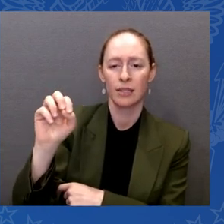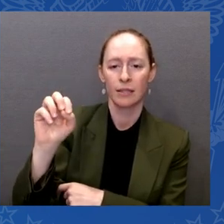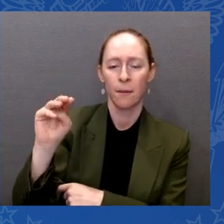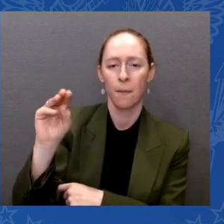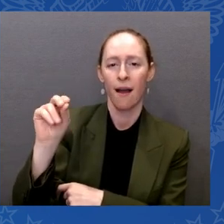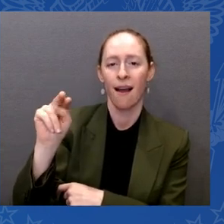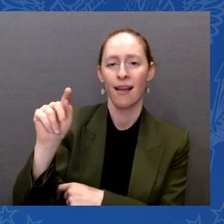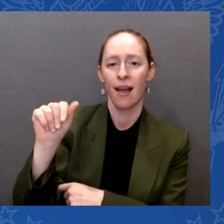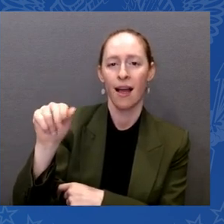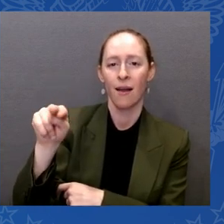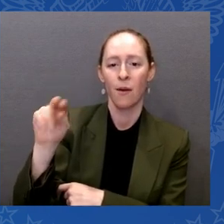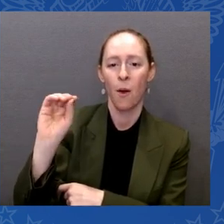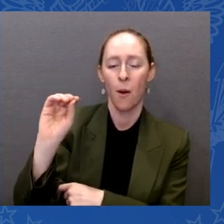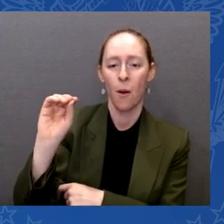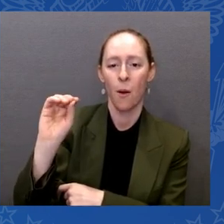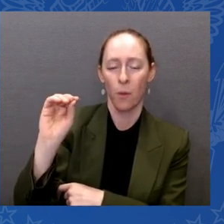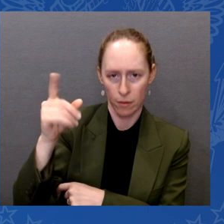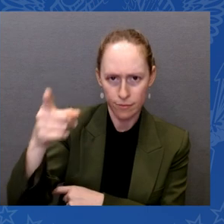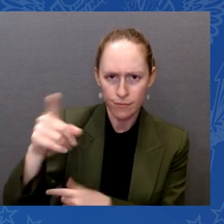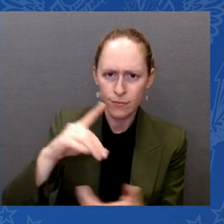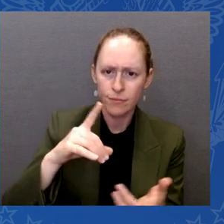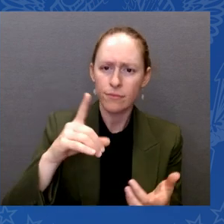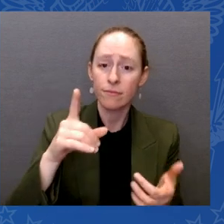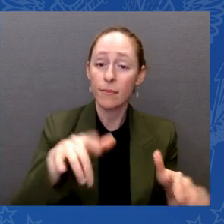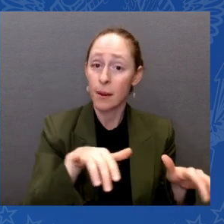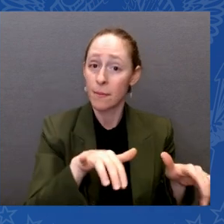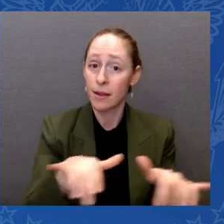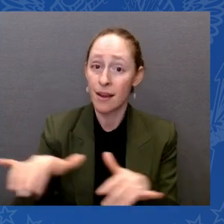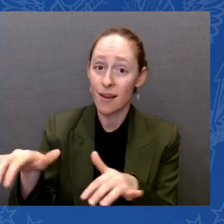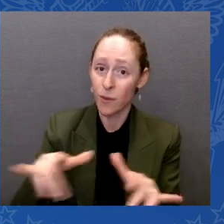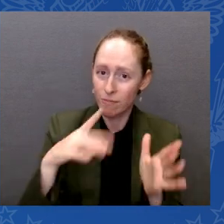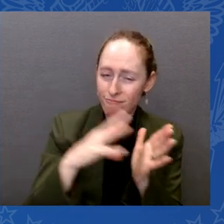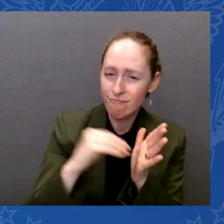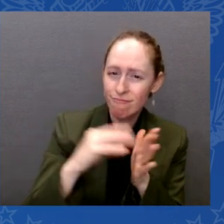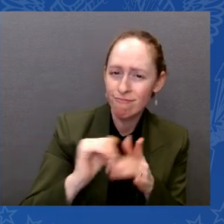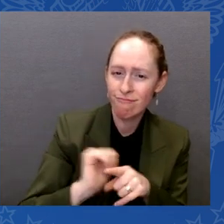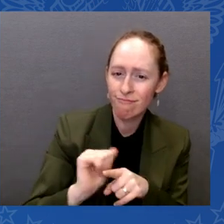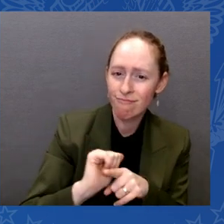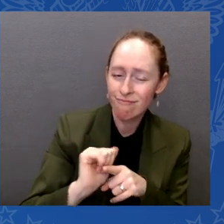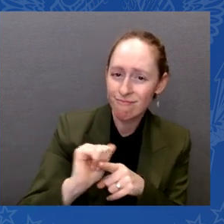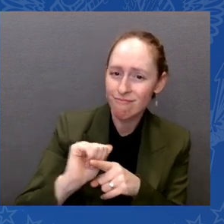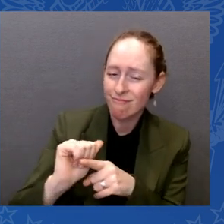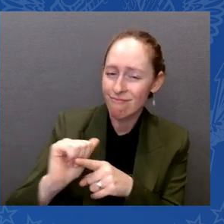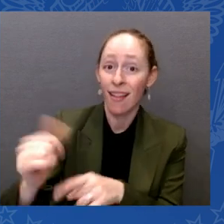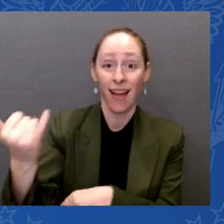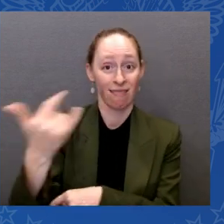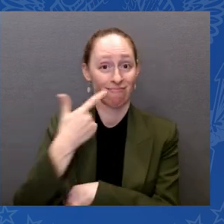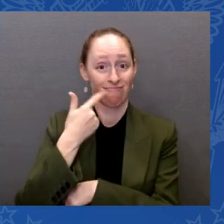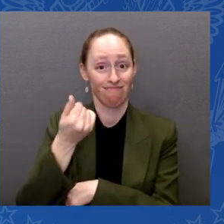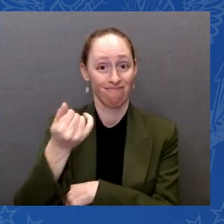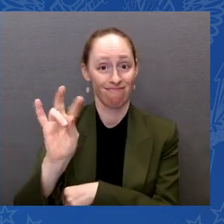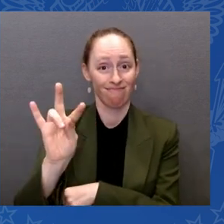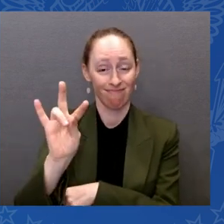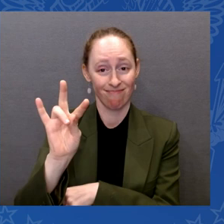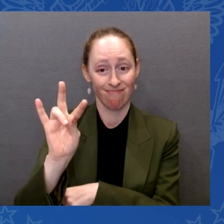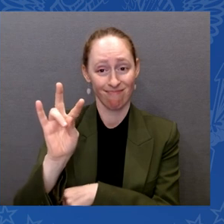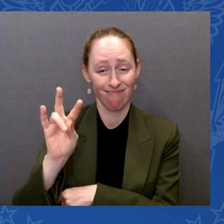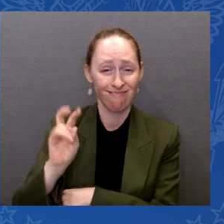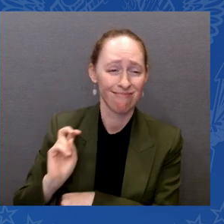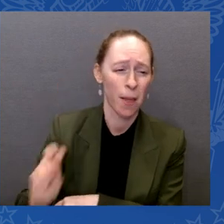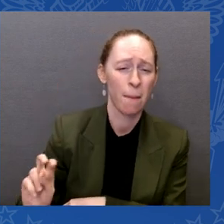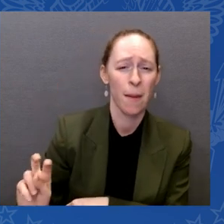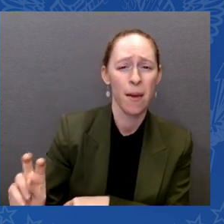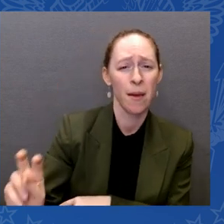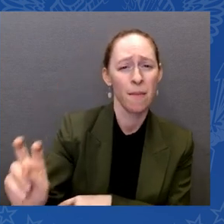at 17, he's played festivals and concert halls across the world, including at the Kennedy Center,